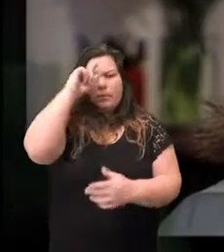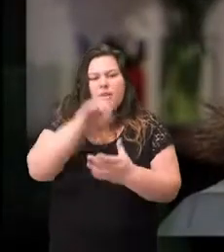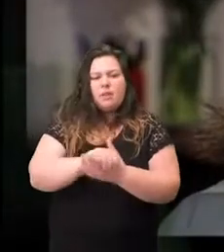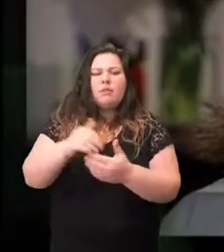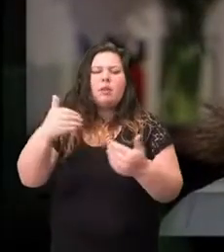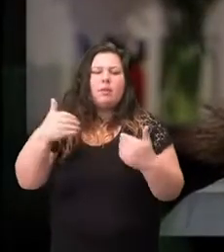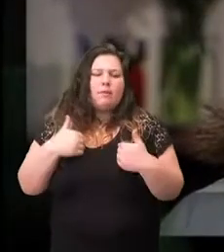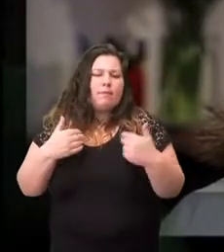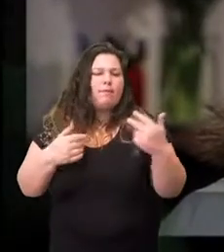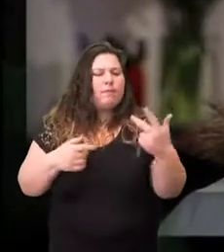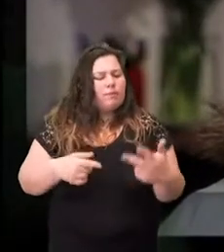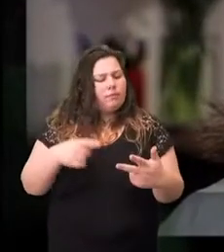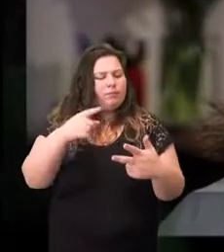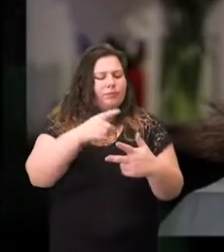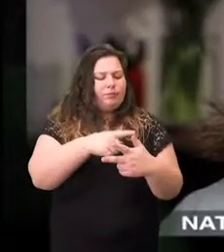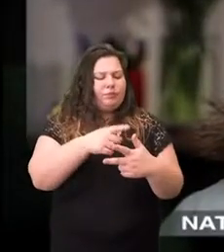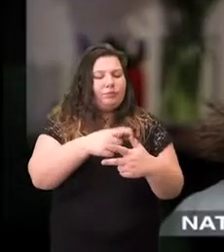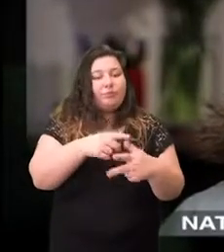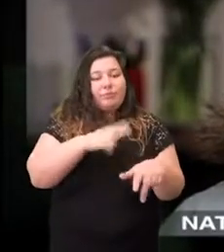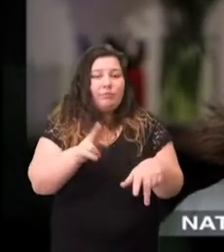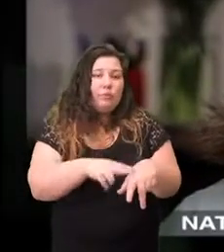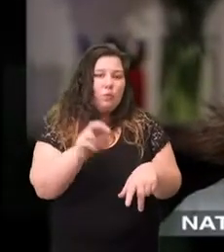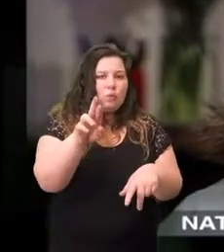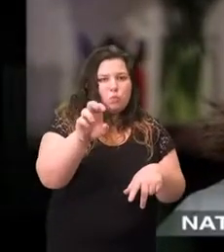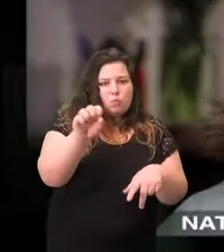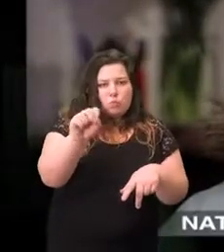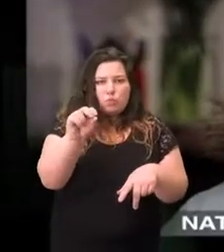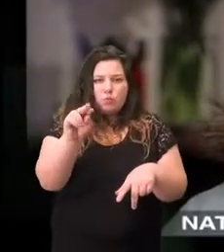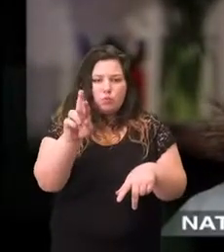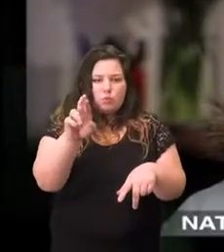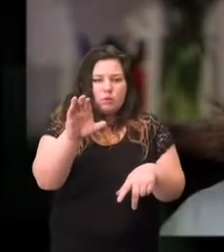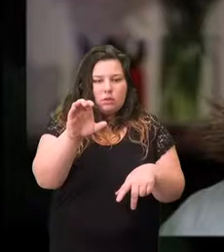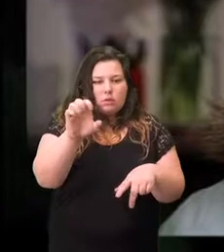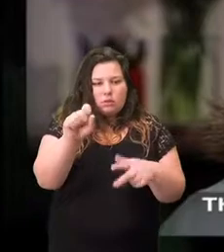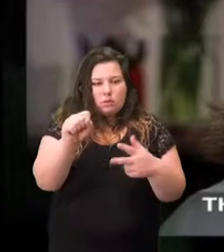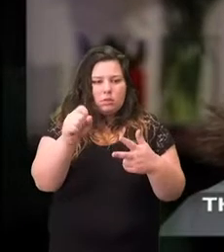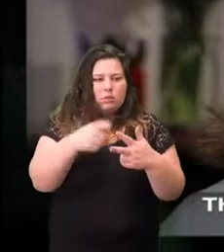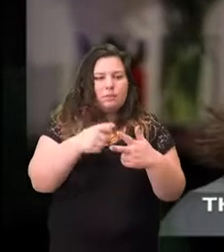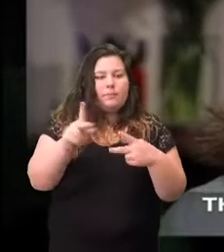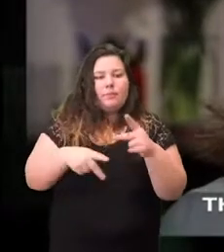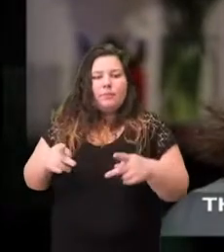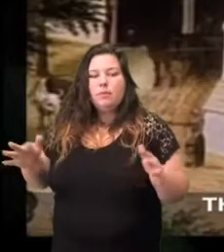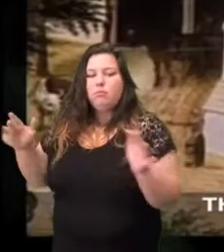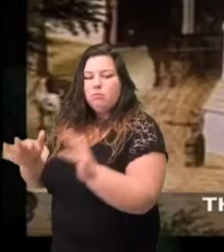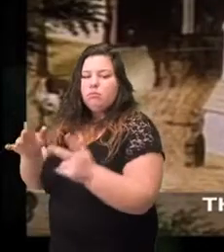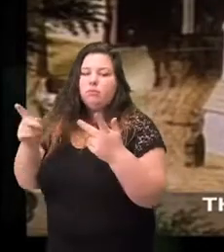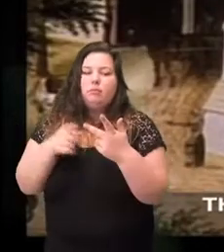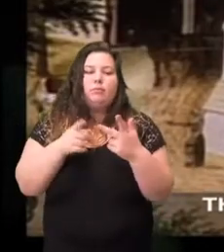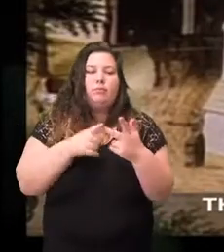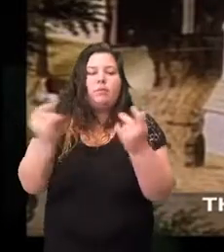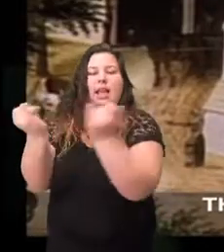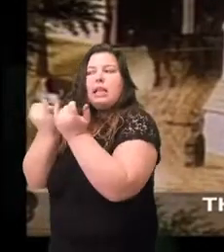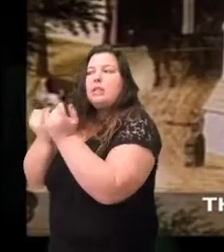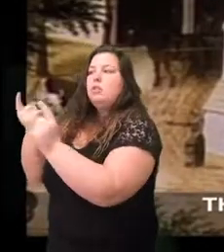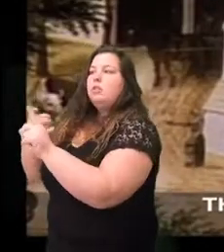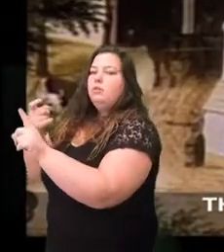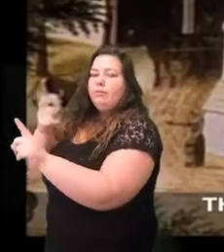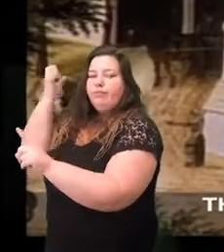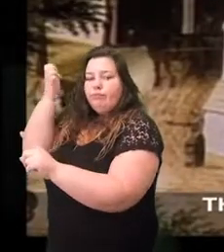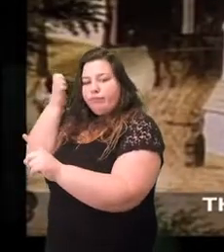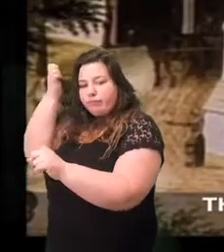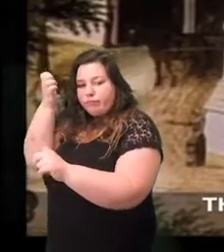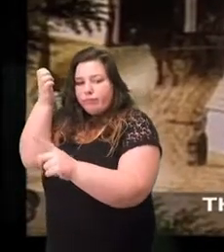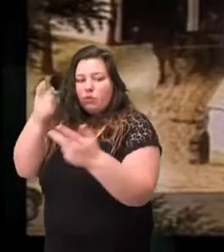believed that every potential was here natural resources population the isolation from European